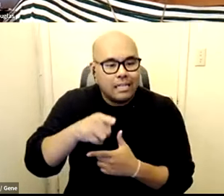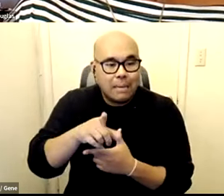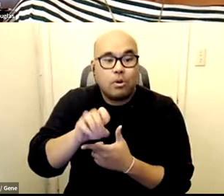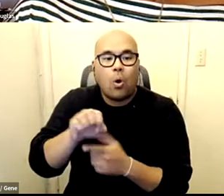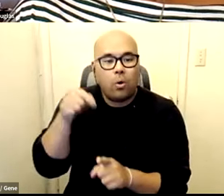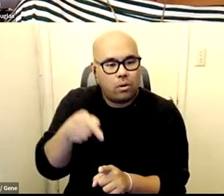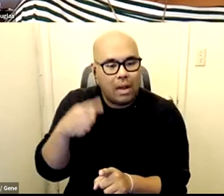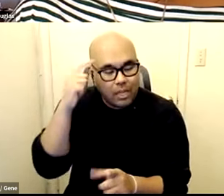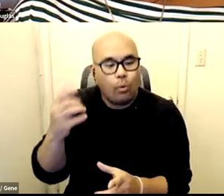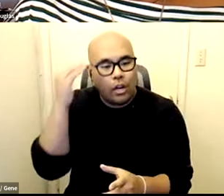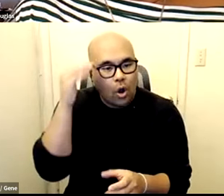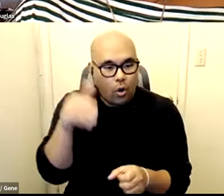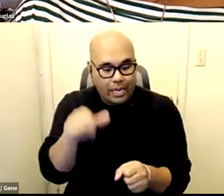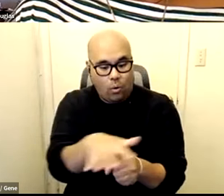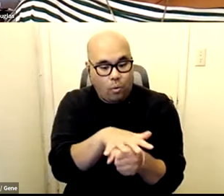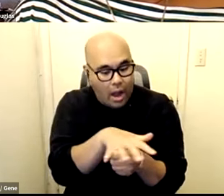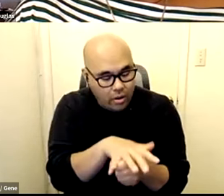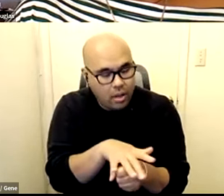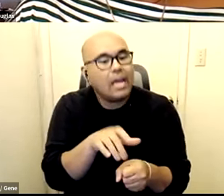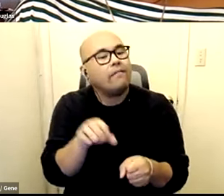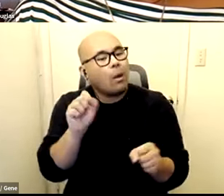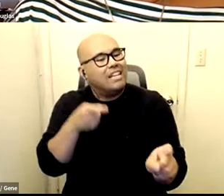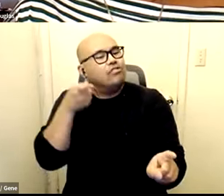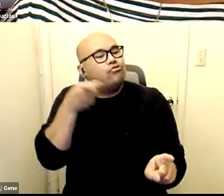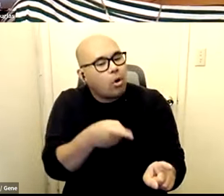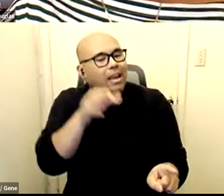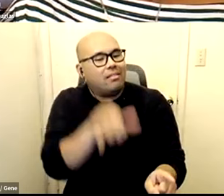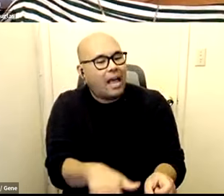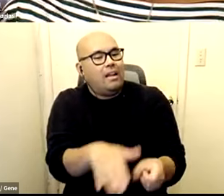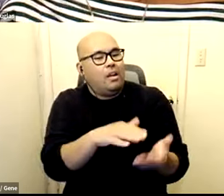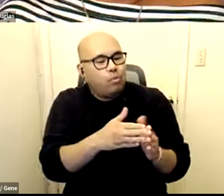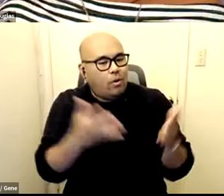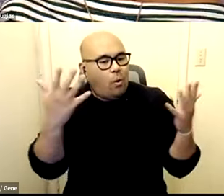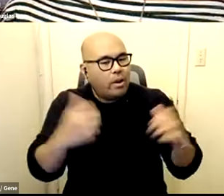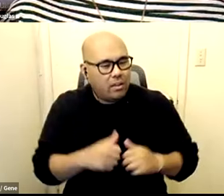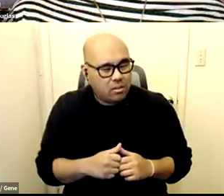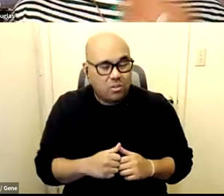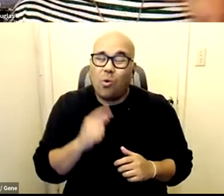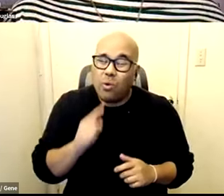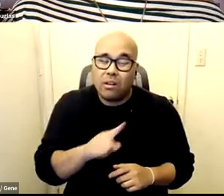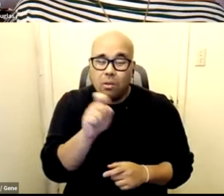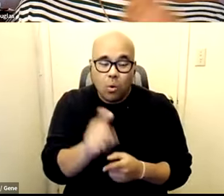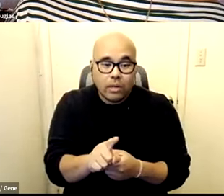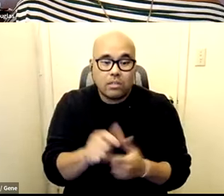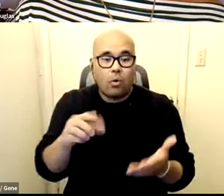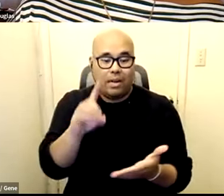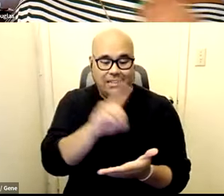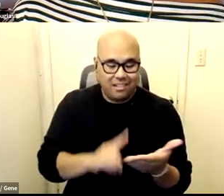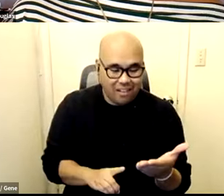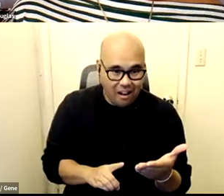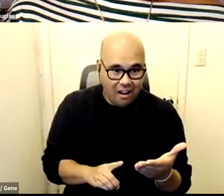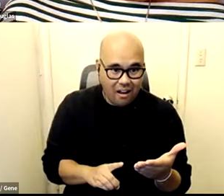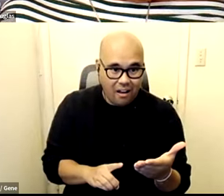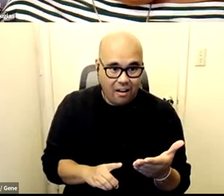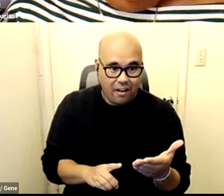they that you live within a community they're targeting so you know the questions are designed to read